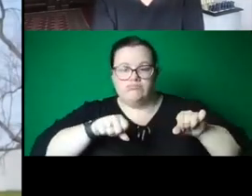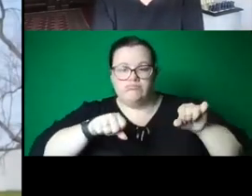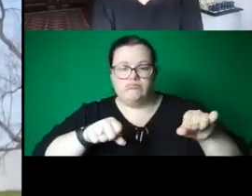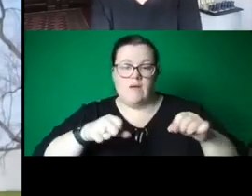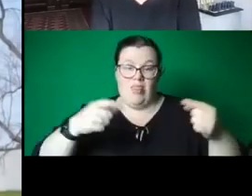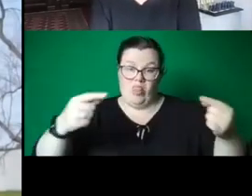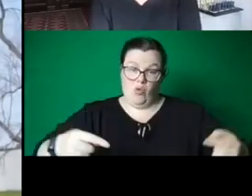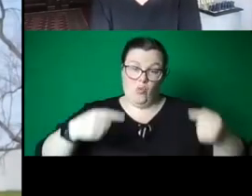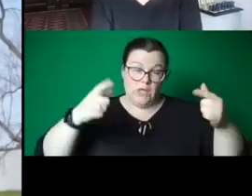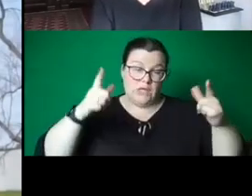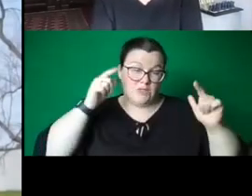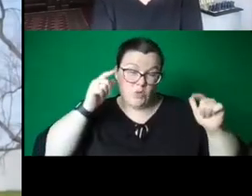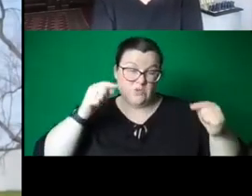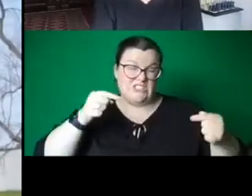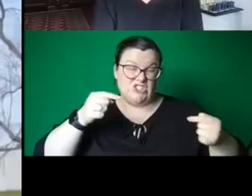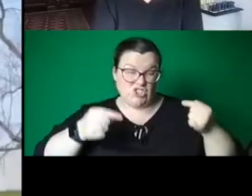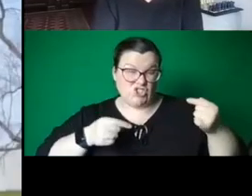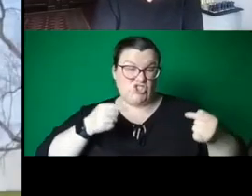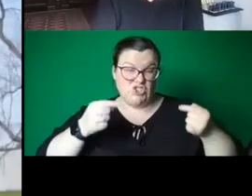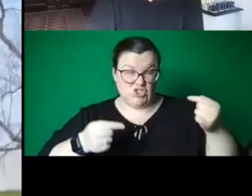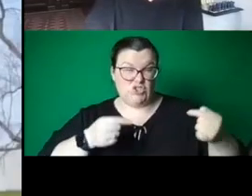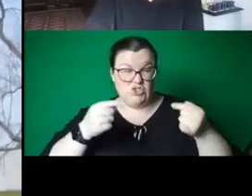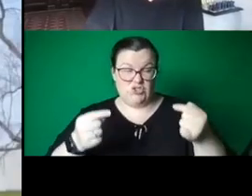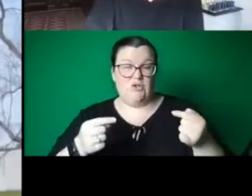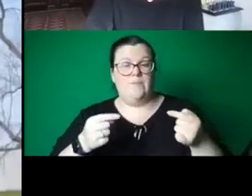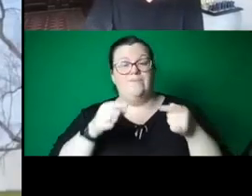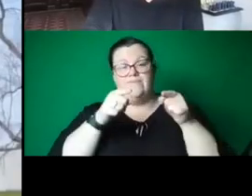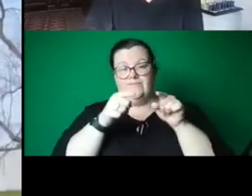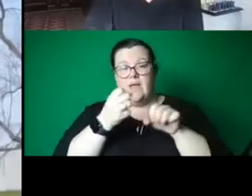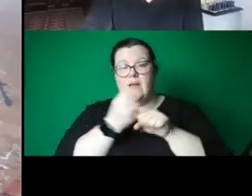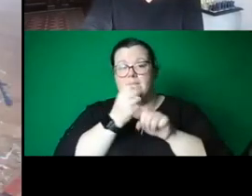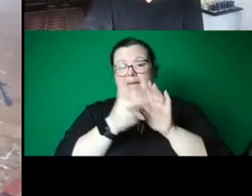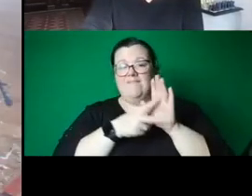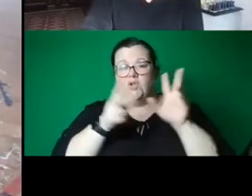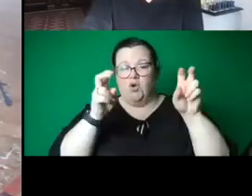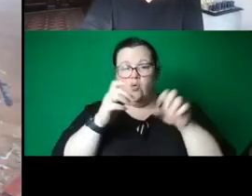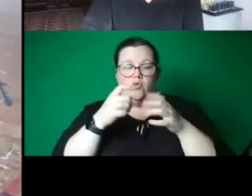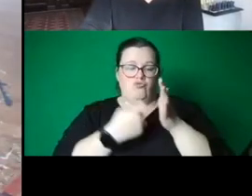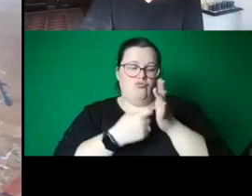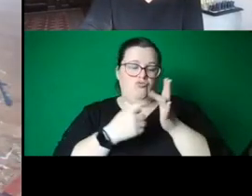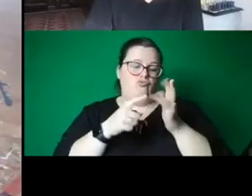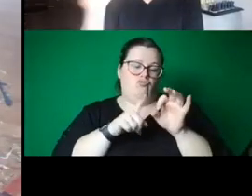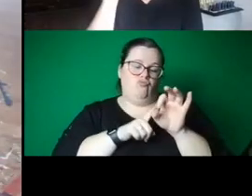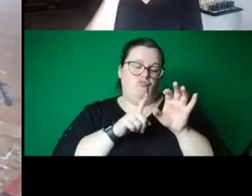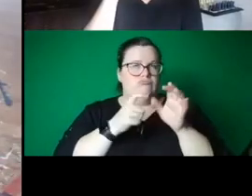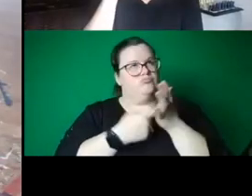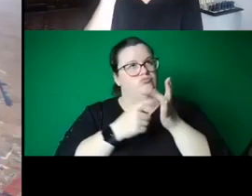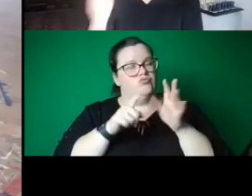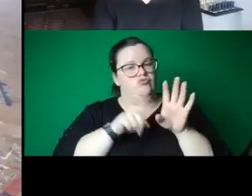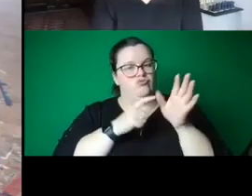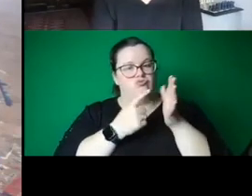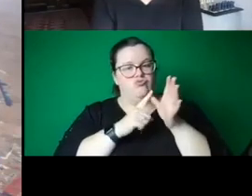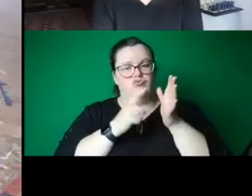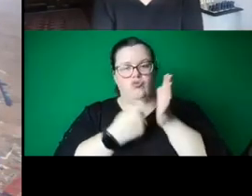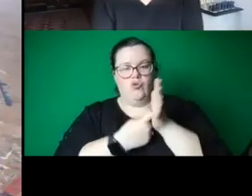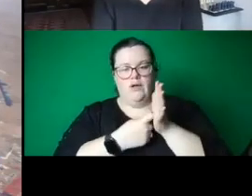noise. The video documentation of this live performance is called Royal Parade. It was exhibited. It was next